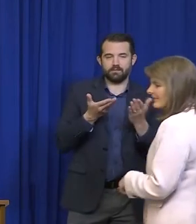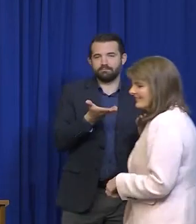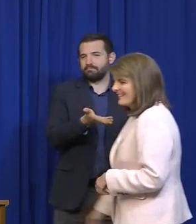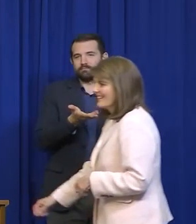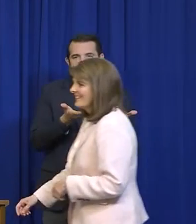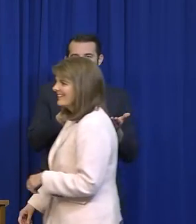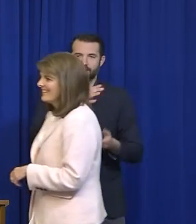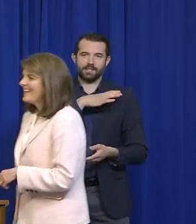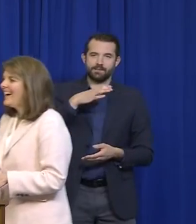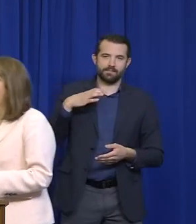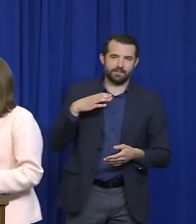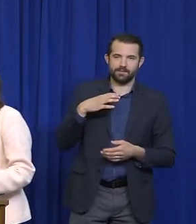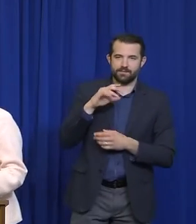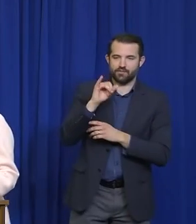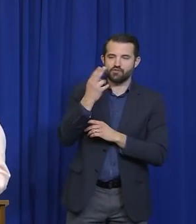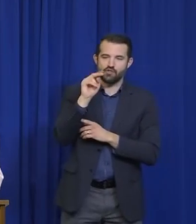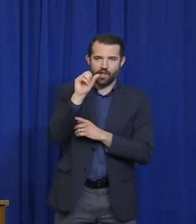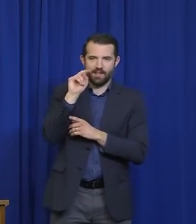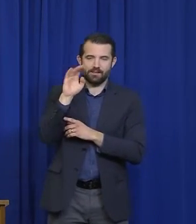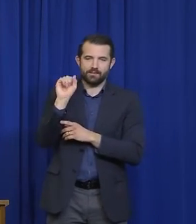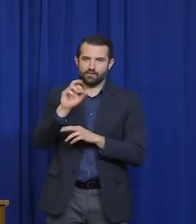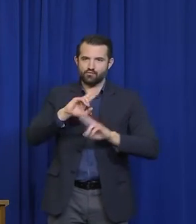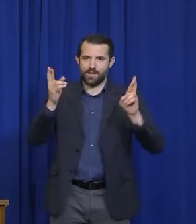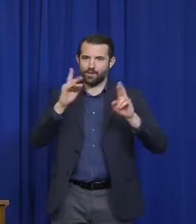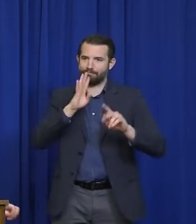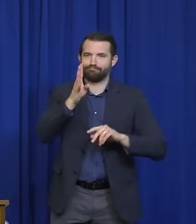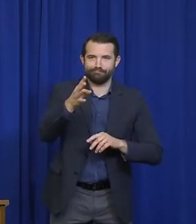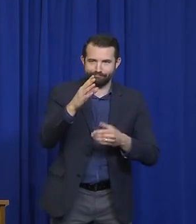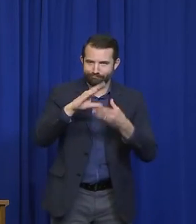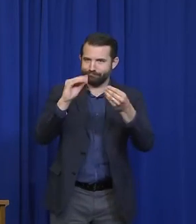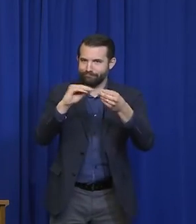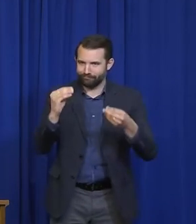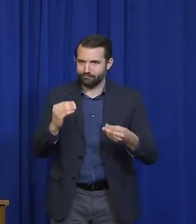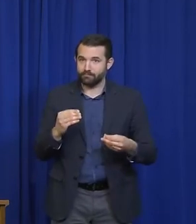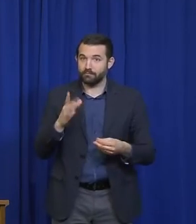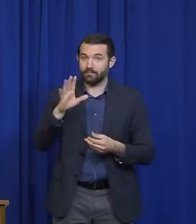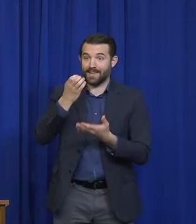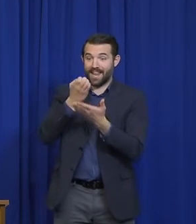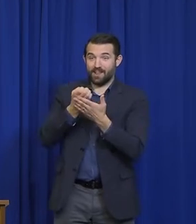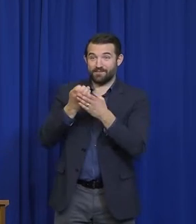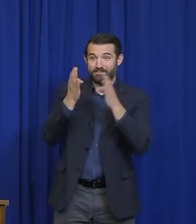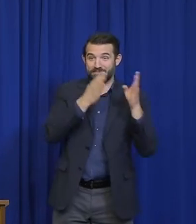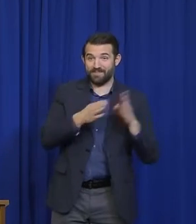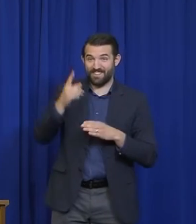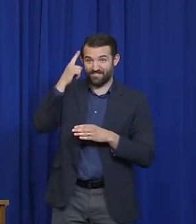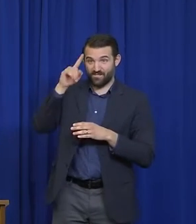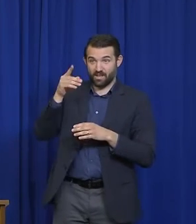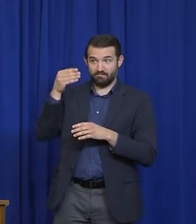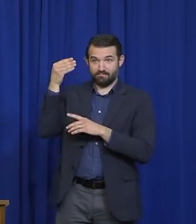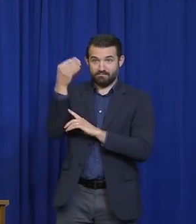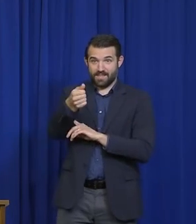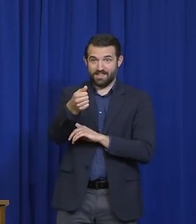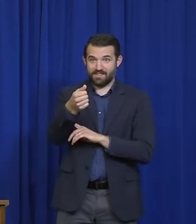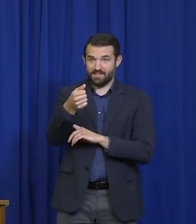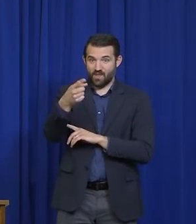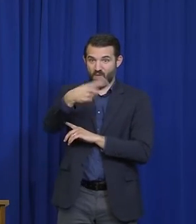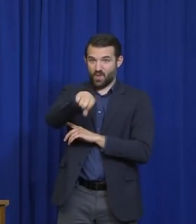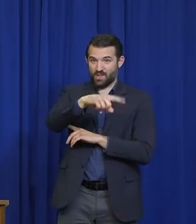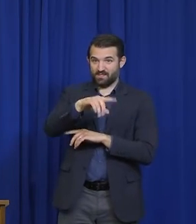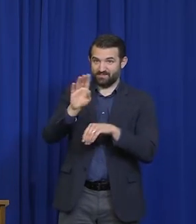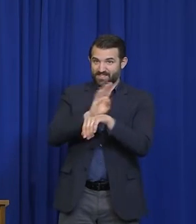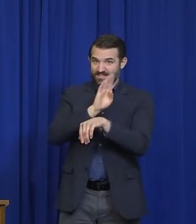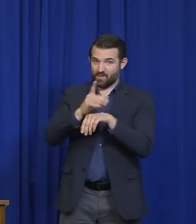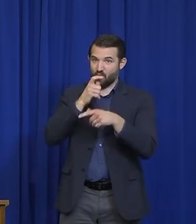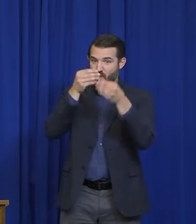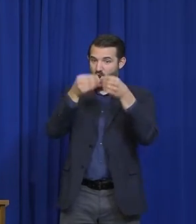Johnson would love to jump in as well. Well, we don't have a plan to compensate the businesses that are going to inevitably lose some of the